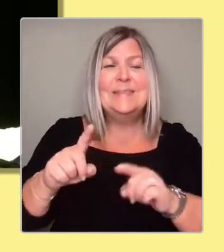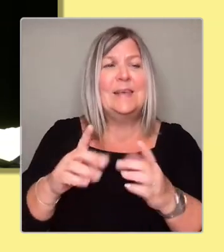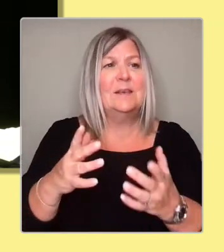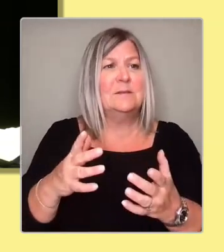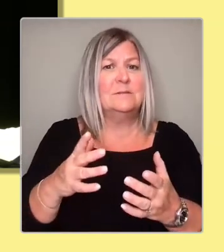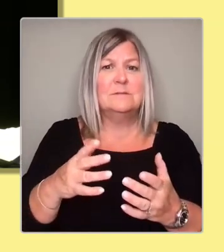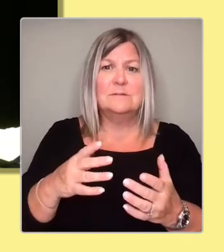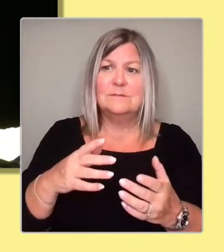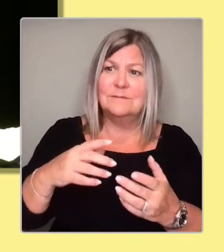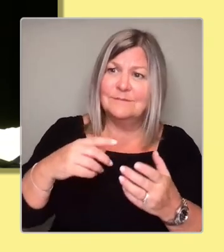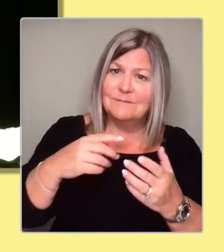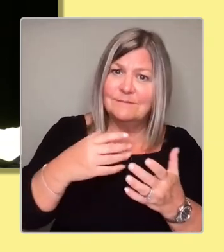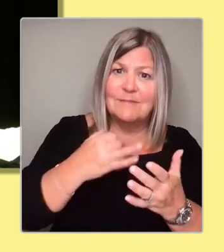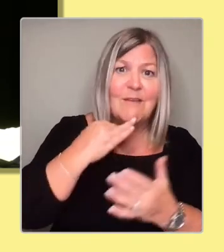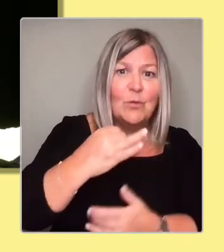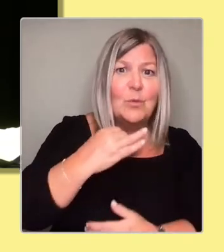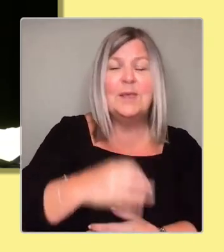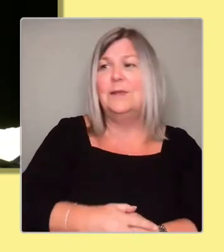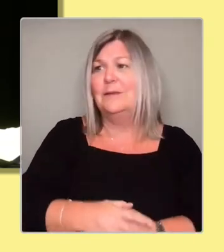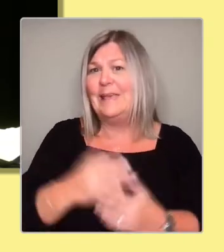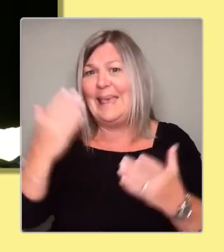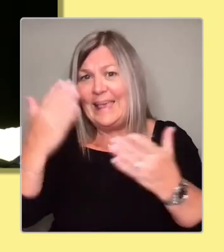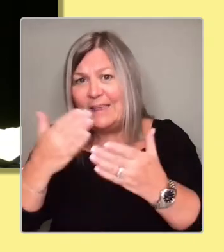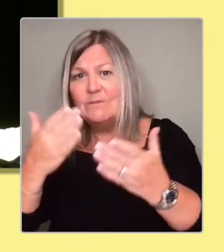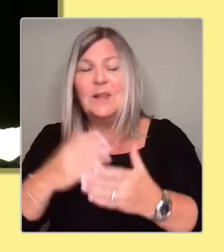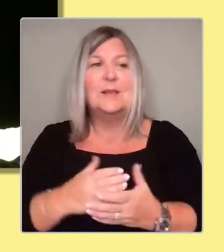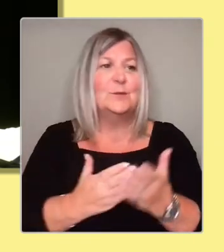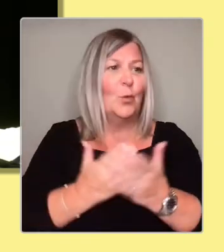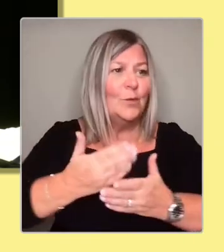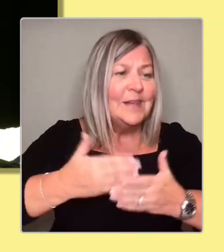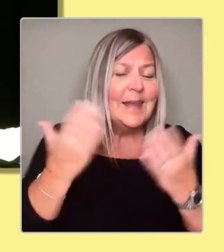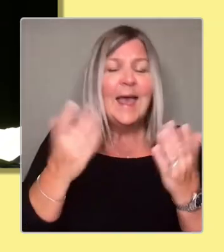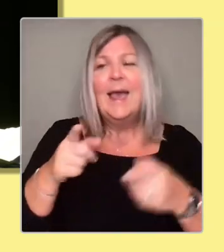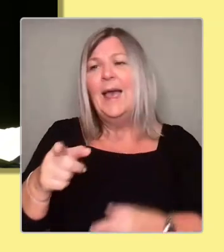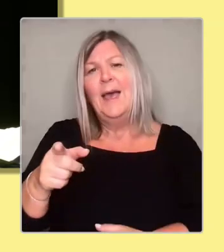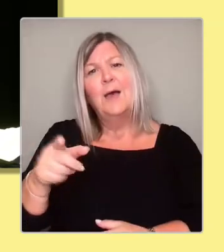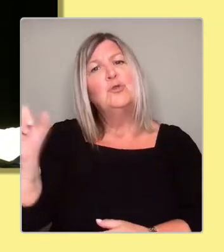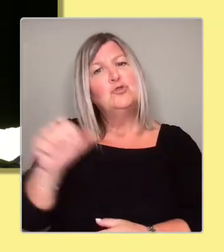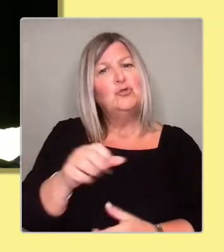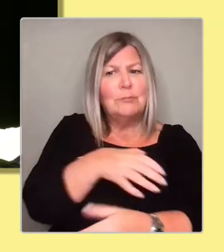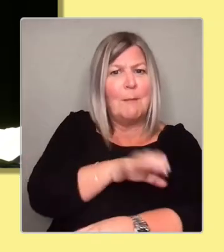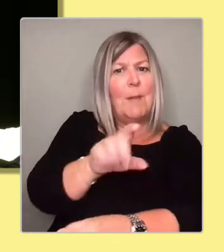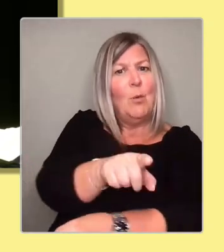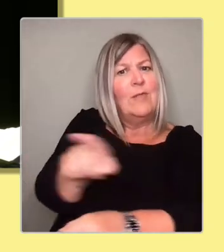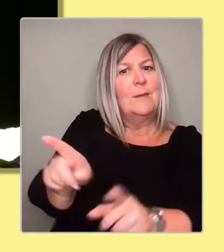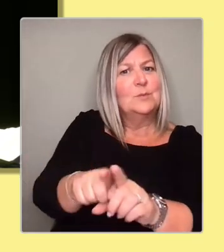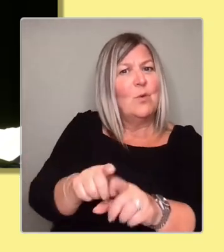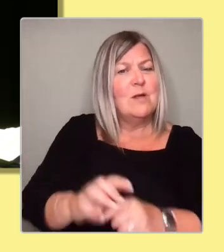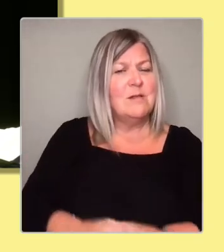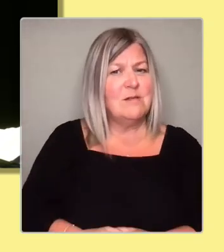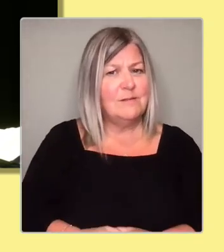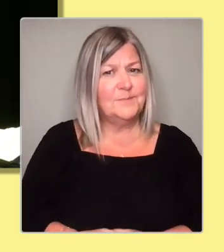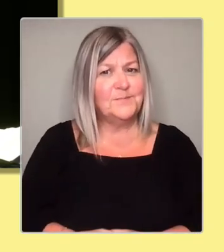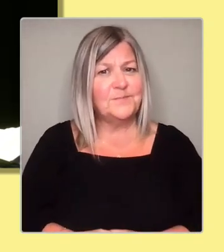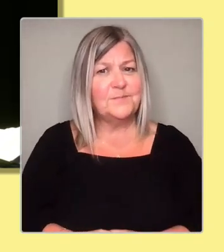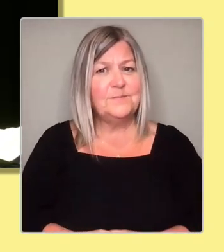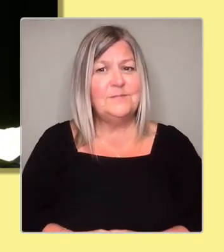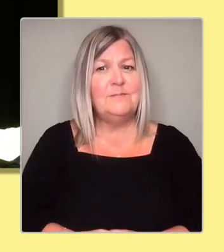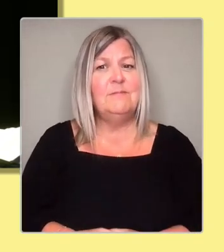them and put the power in their hands too. look, long and short is, for me, a new deal.